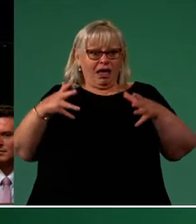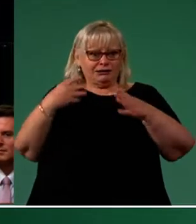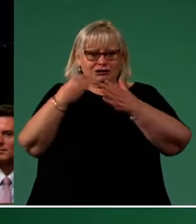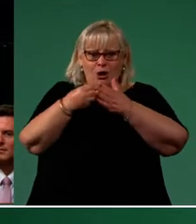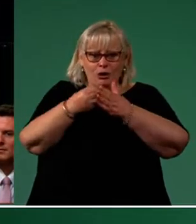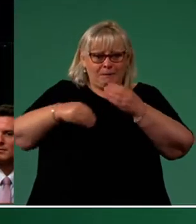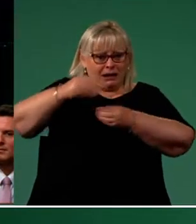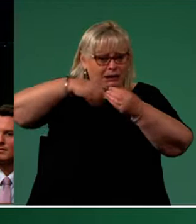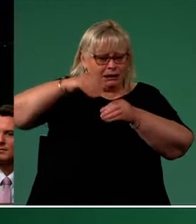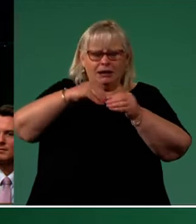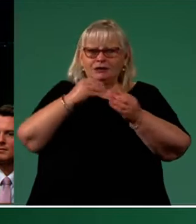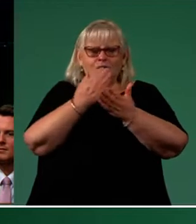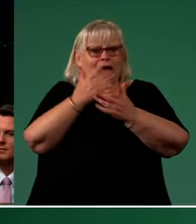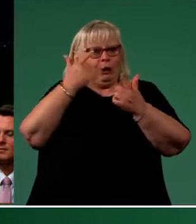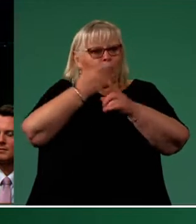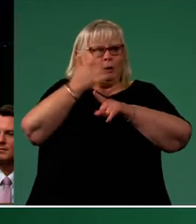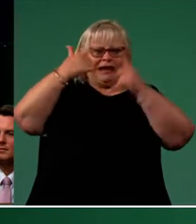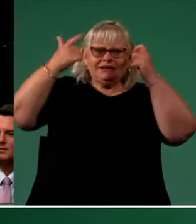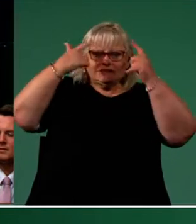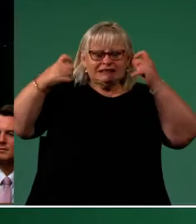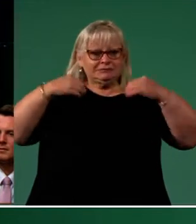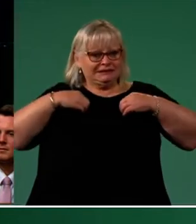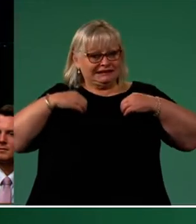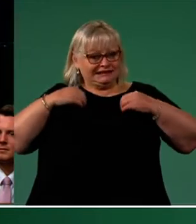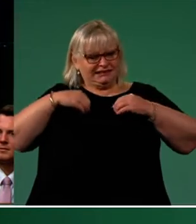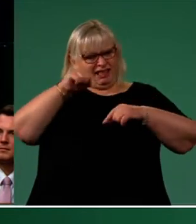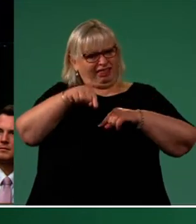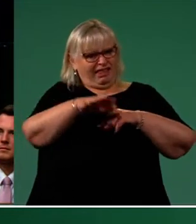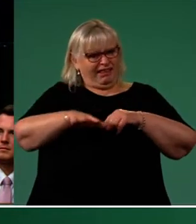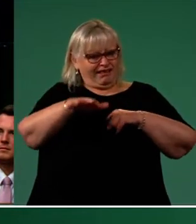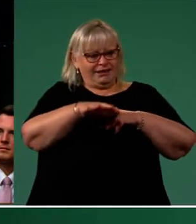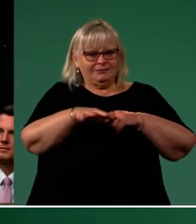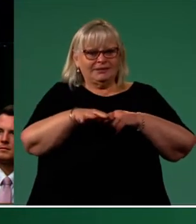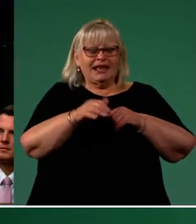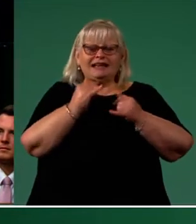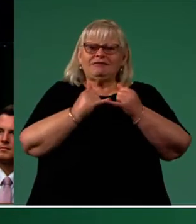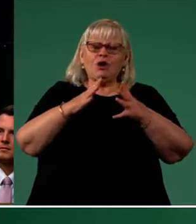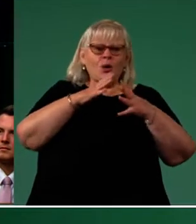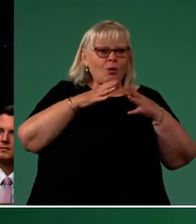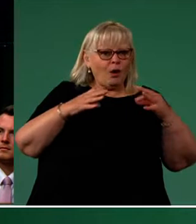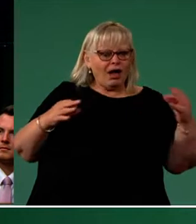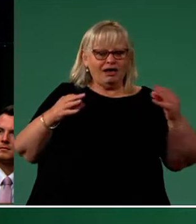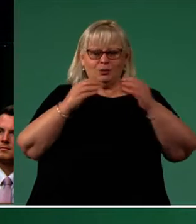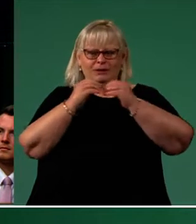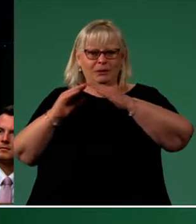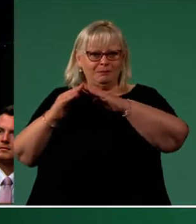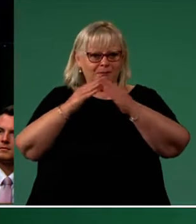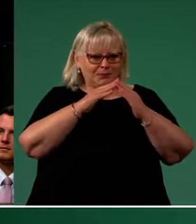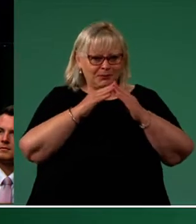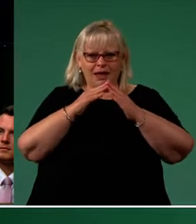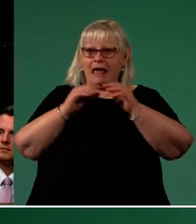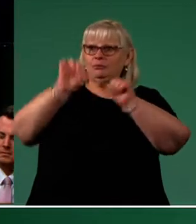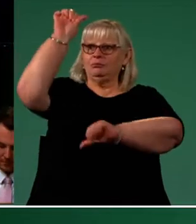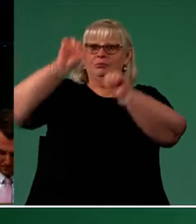most innovative businesses in the country and the world. It is the tranquil cul-de-sacs, our new vertical suburbs, the pockets of